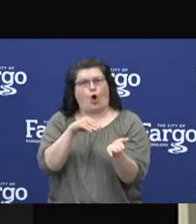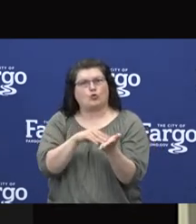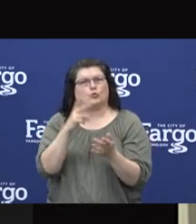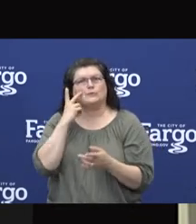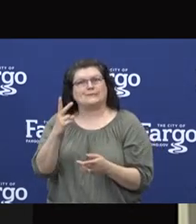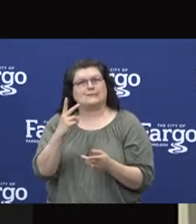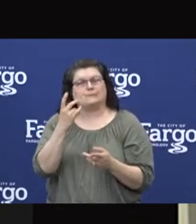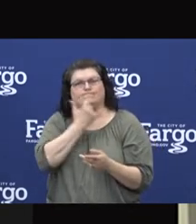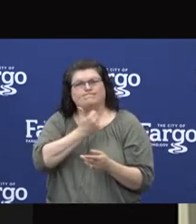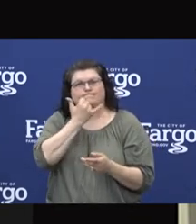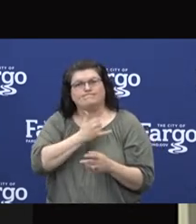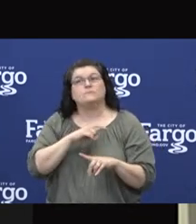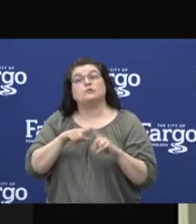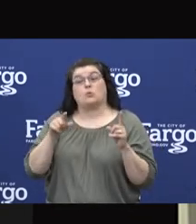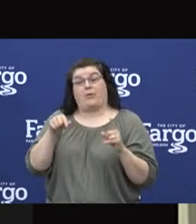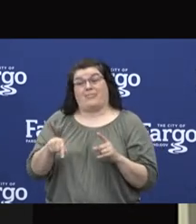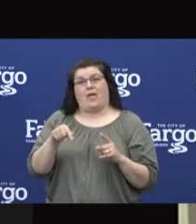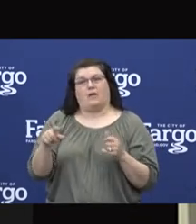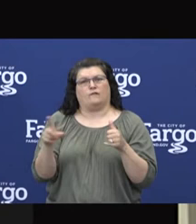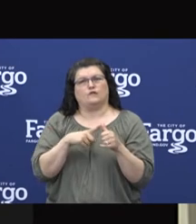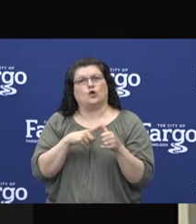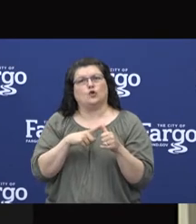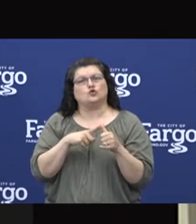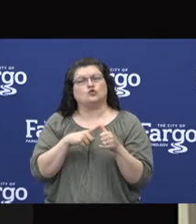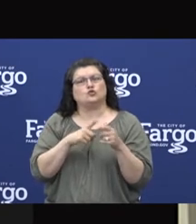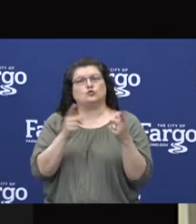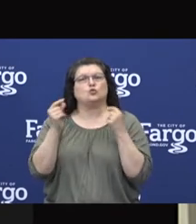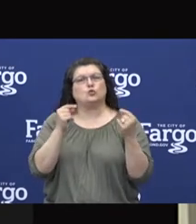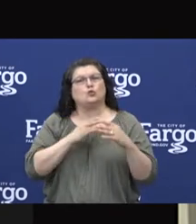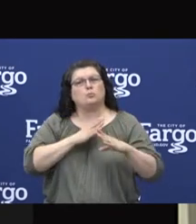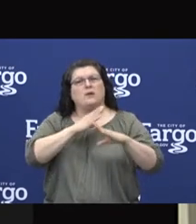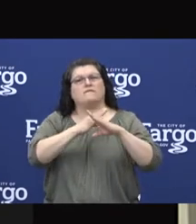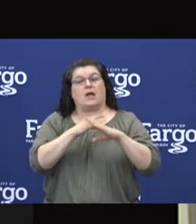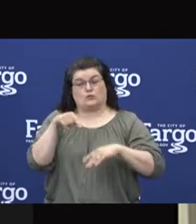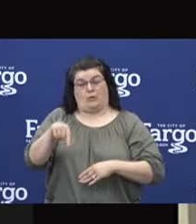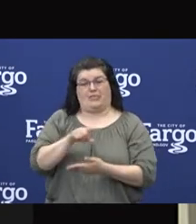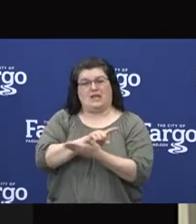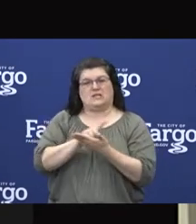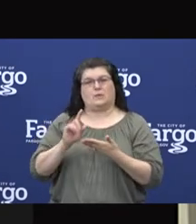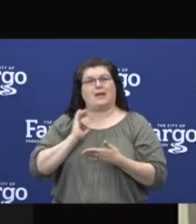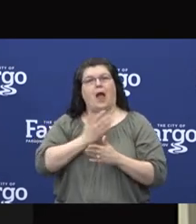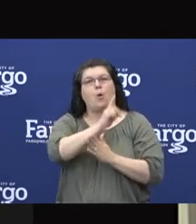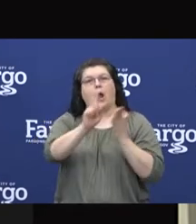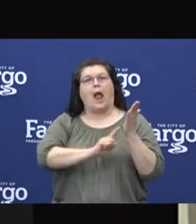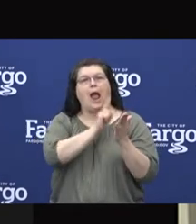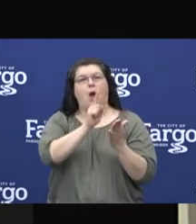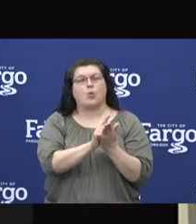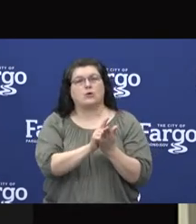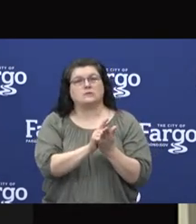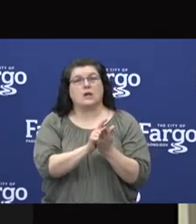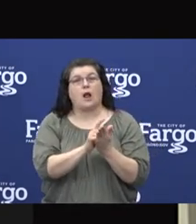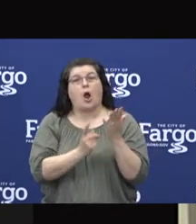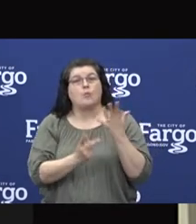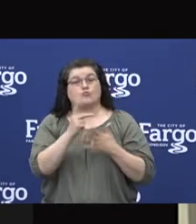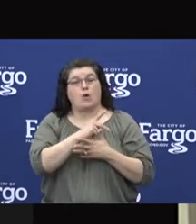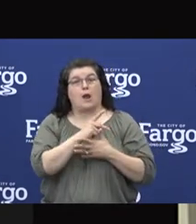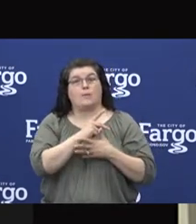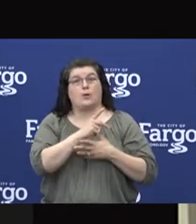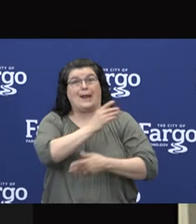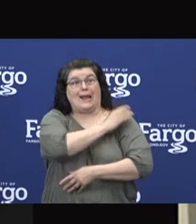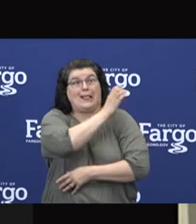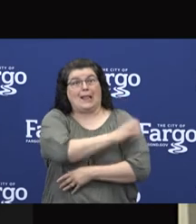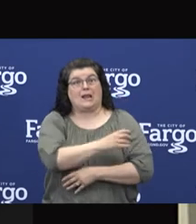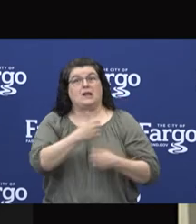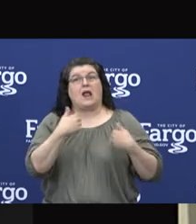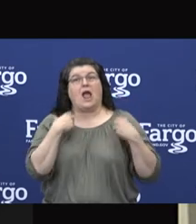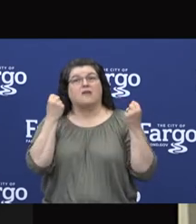first step in preventing this. Beginning this week, we're extending hours at our Fargo Metro primary care clinics to provide a full